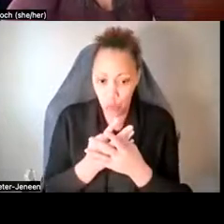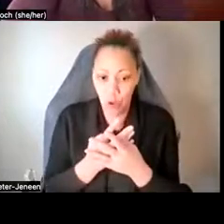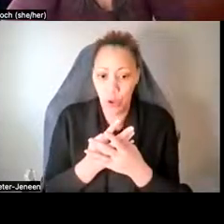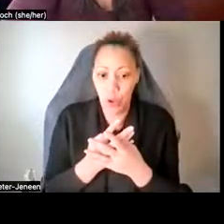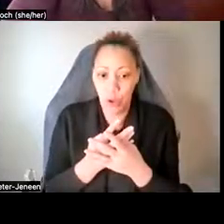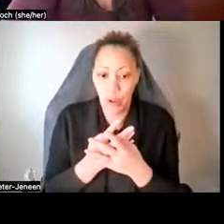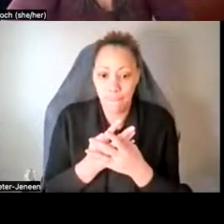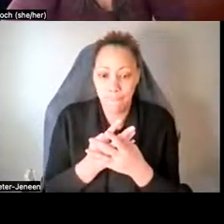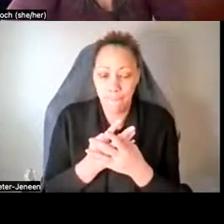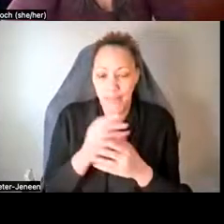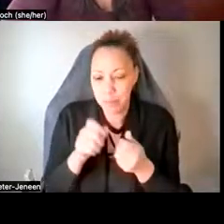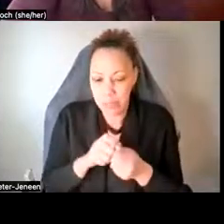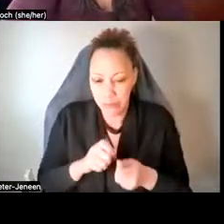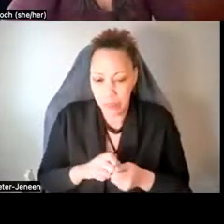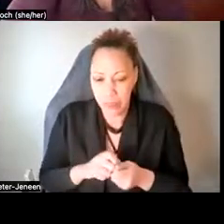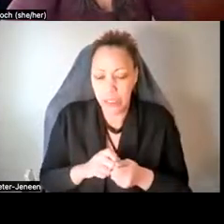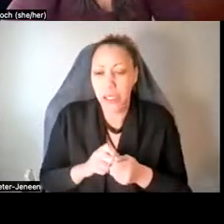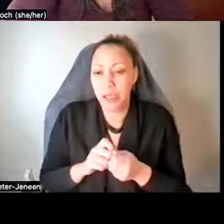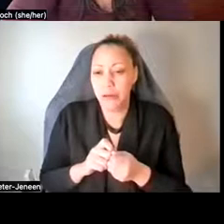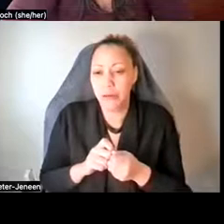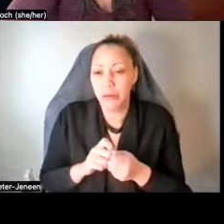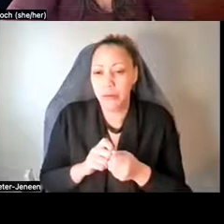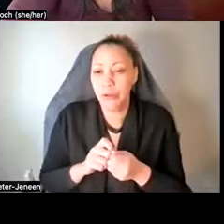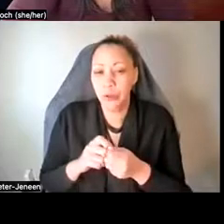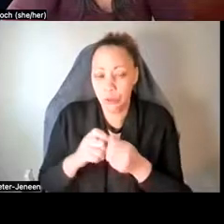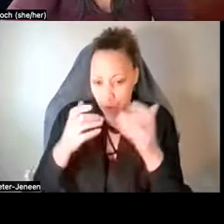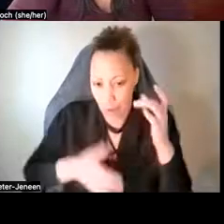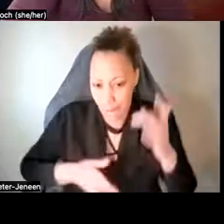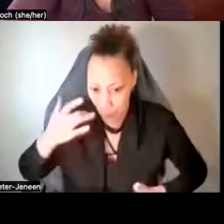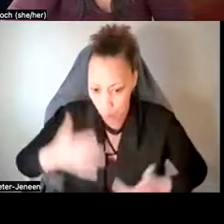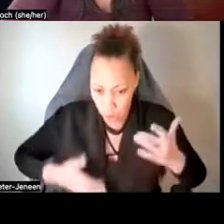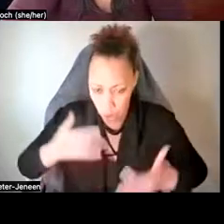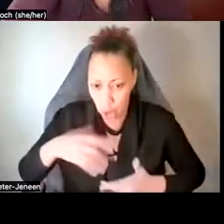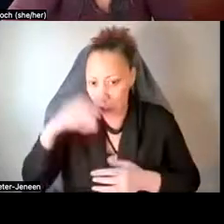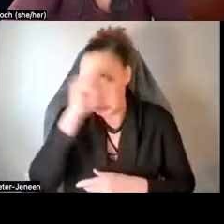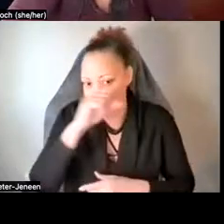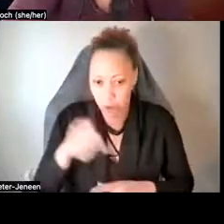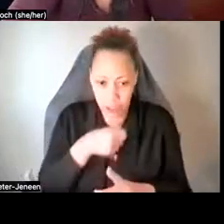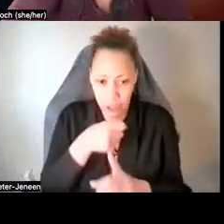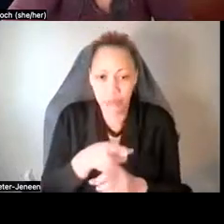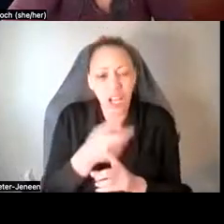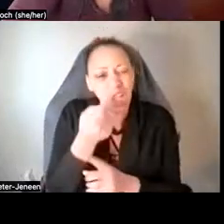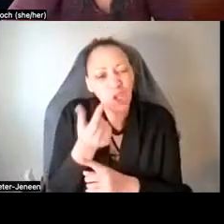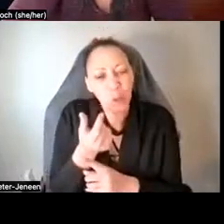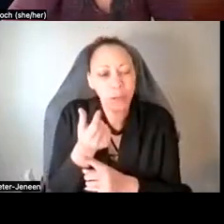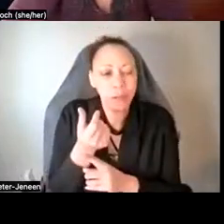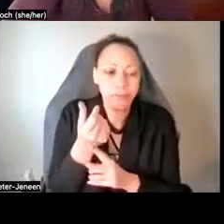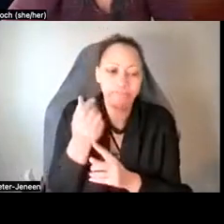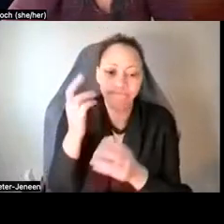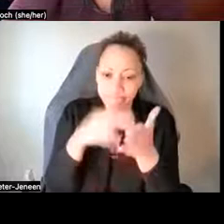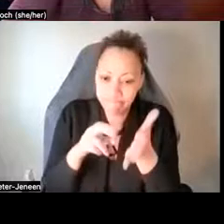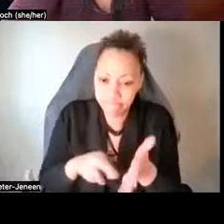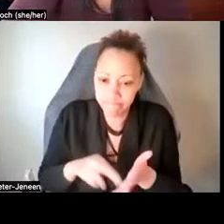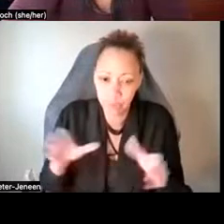uh, specifically for, for bipolar disorder or schizophrenia. Um, currently there's very little research that's being done, um, for